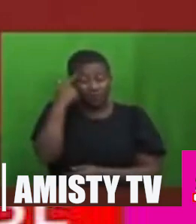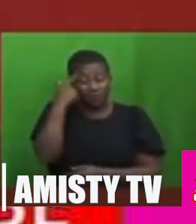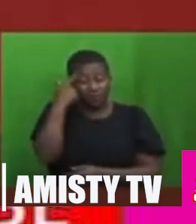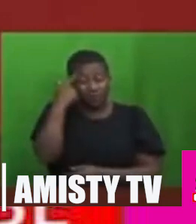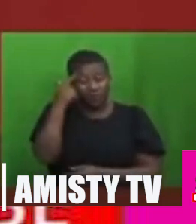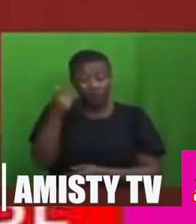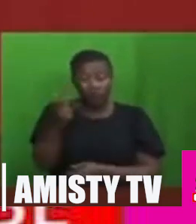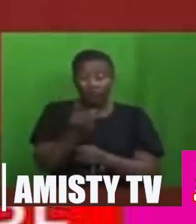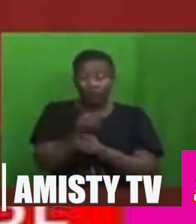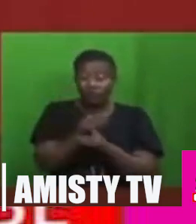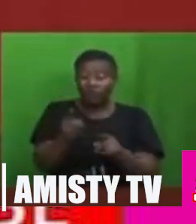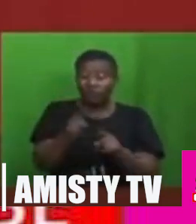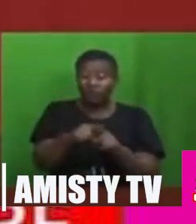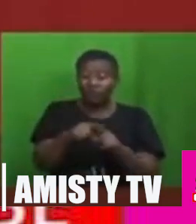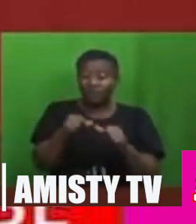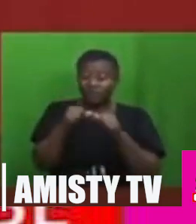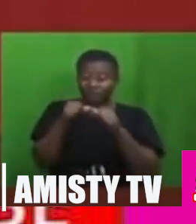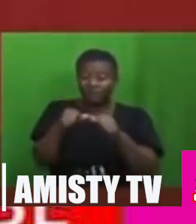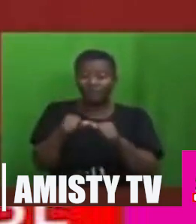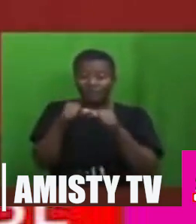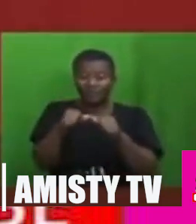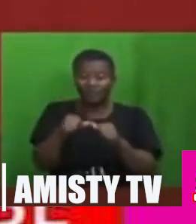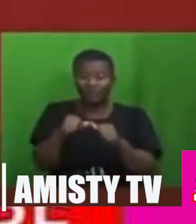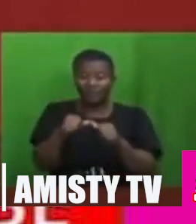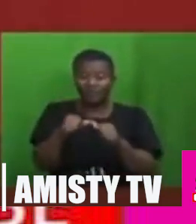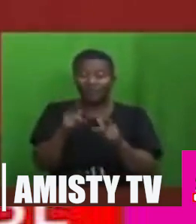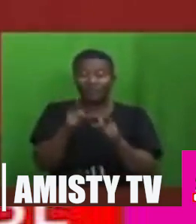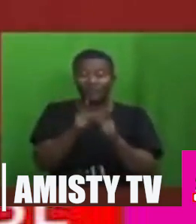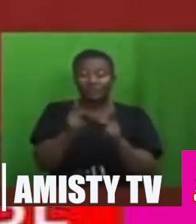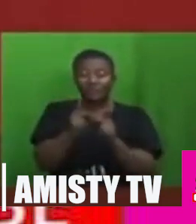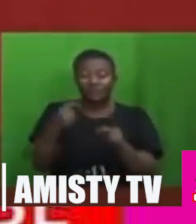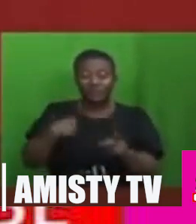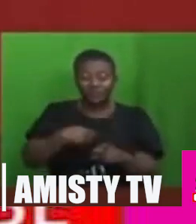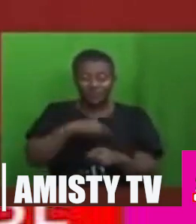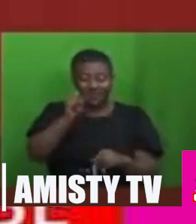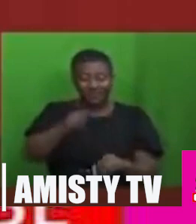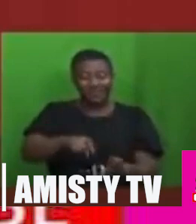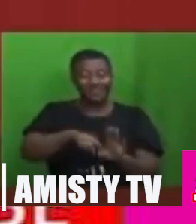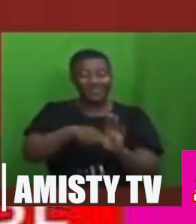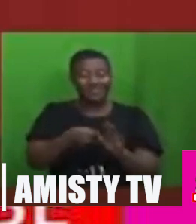fire on, so we can just start the comments now.